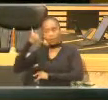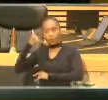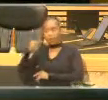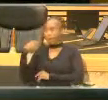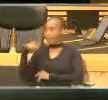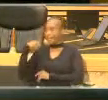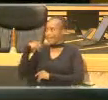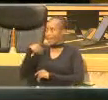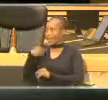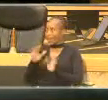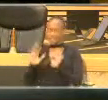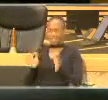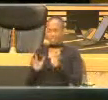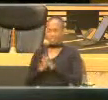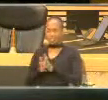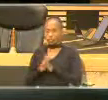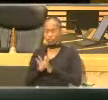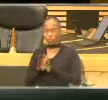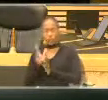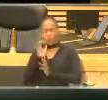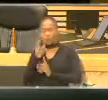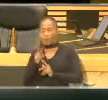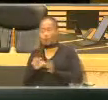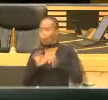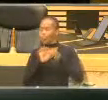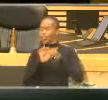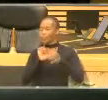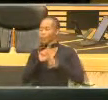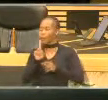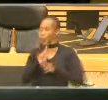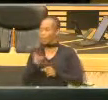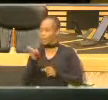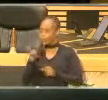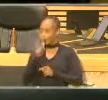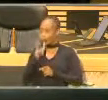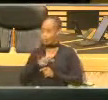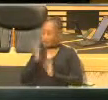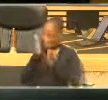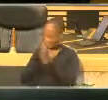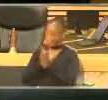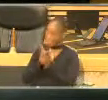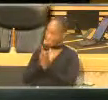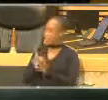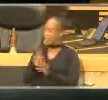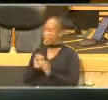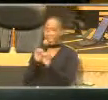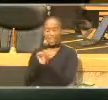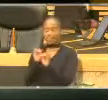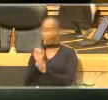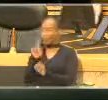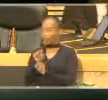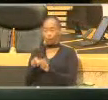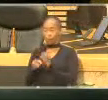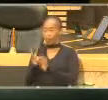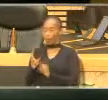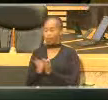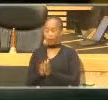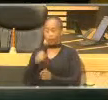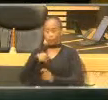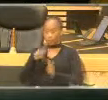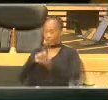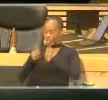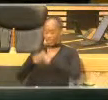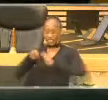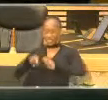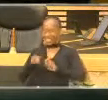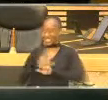just to check his commitment. And he has reassured that nothing will go wrong. I am not changing on this